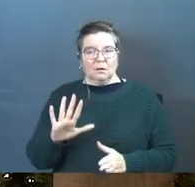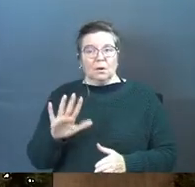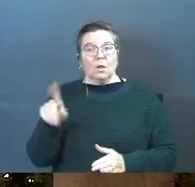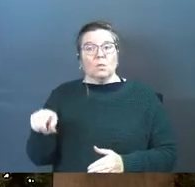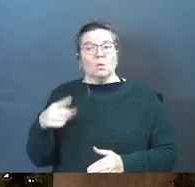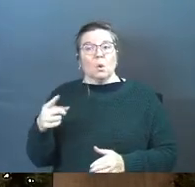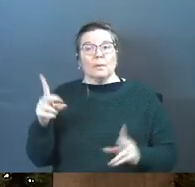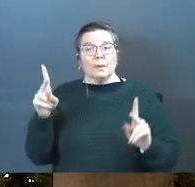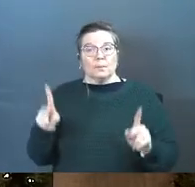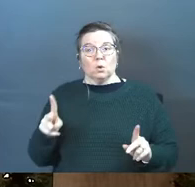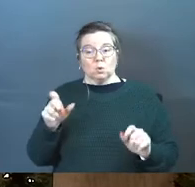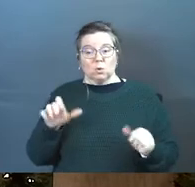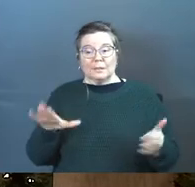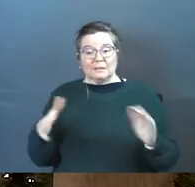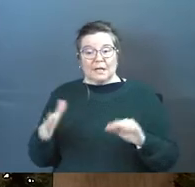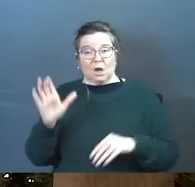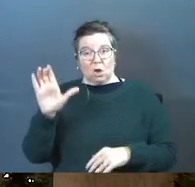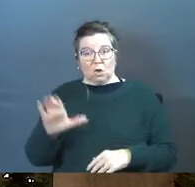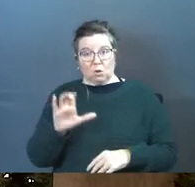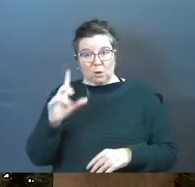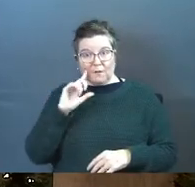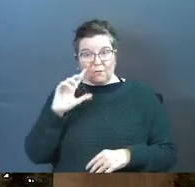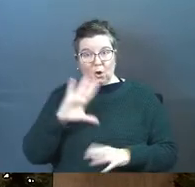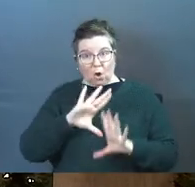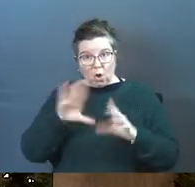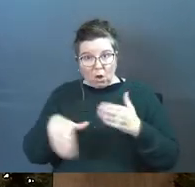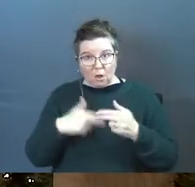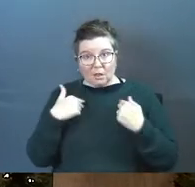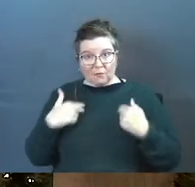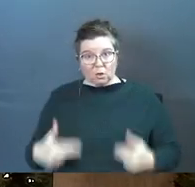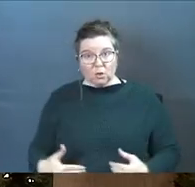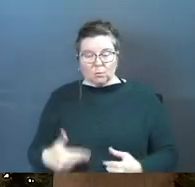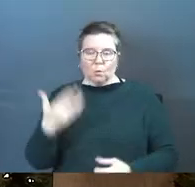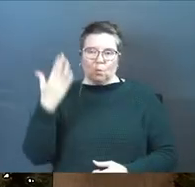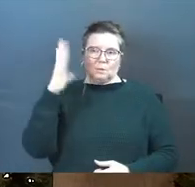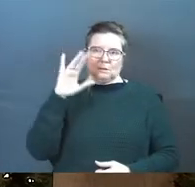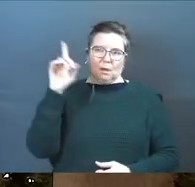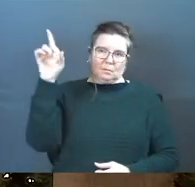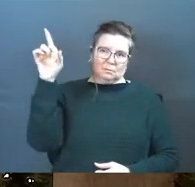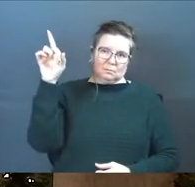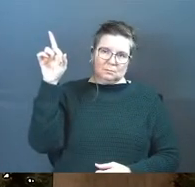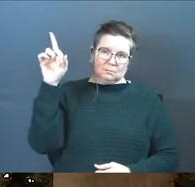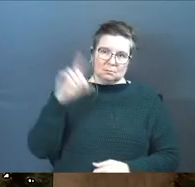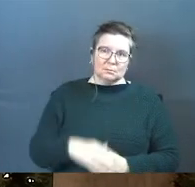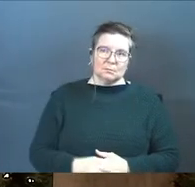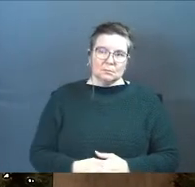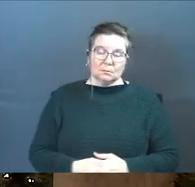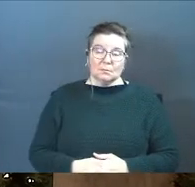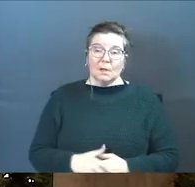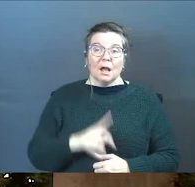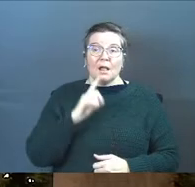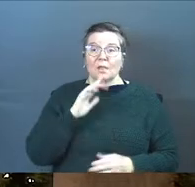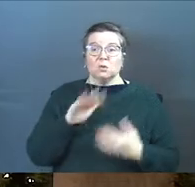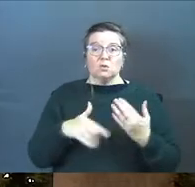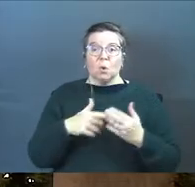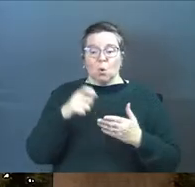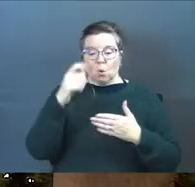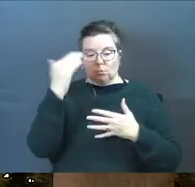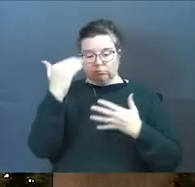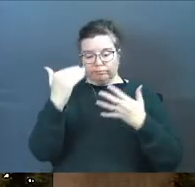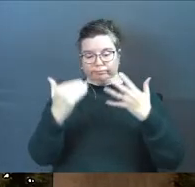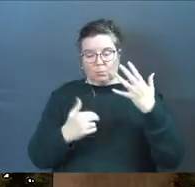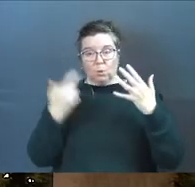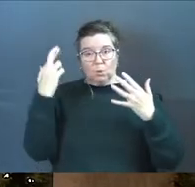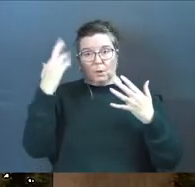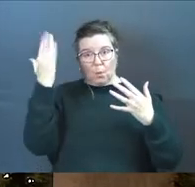The only person who could die on a cross for humanity was God. And there's a whole list of